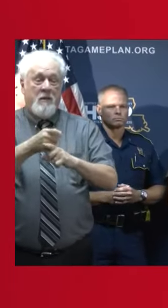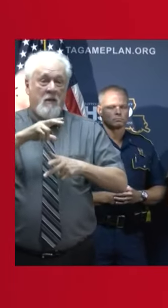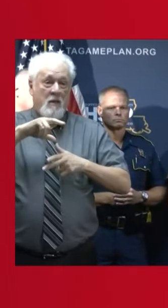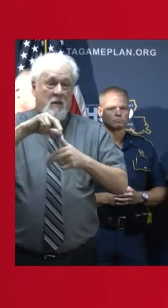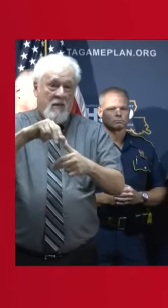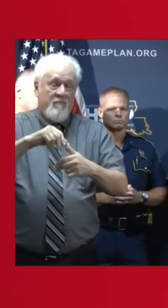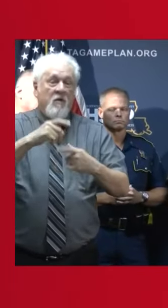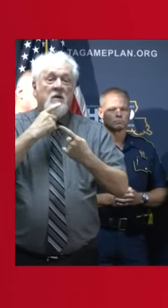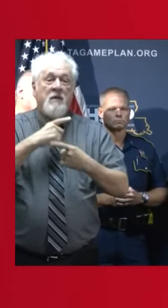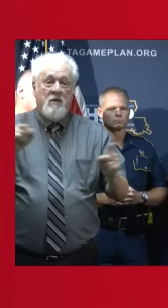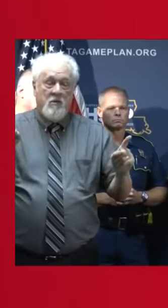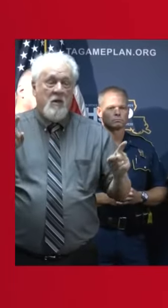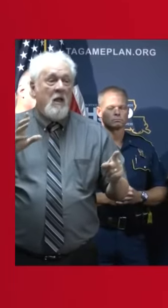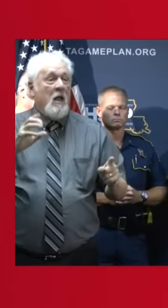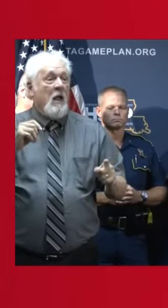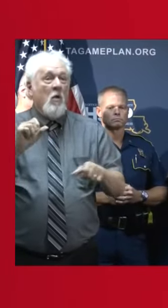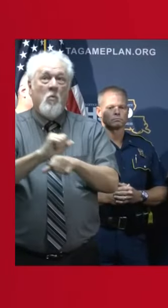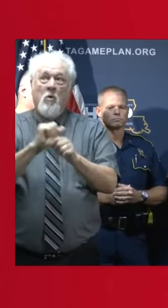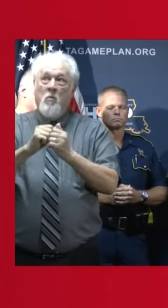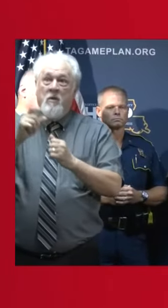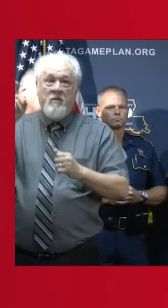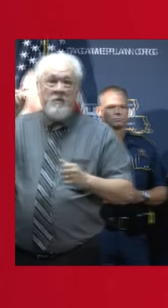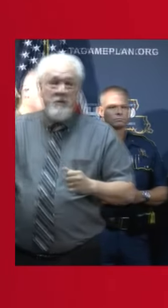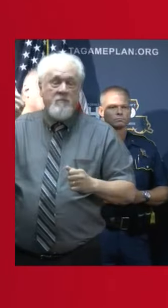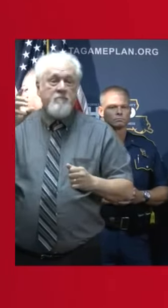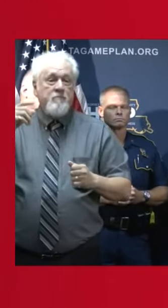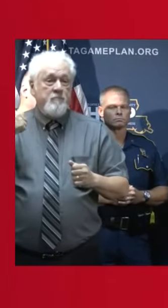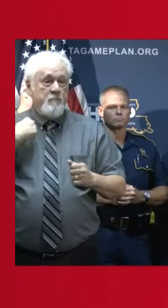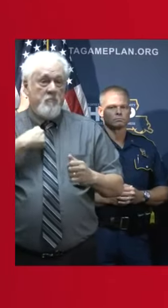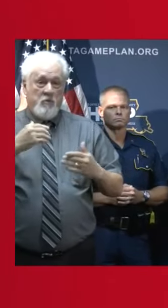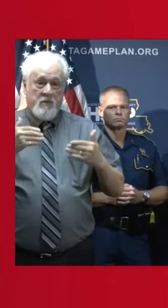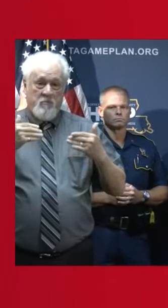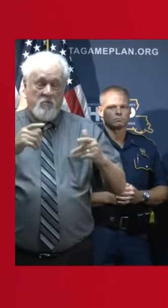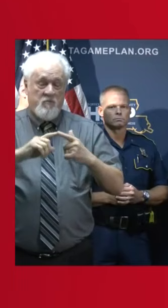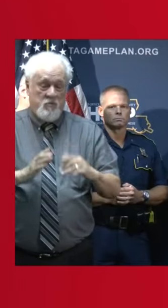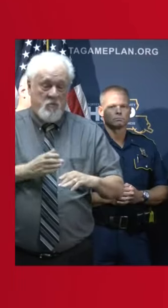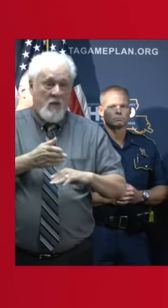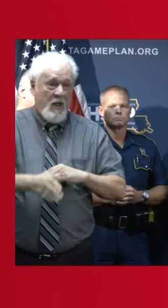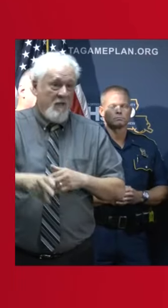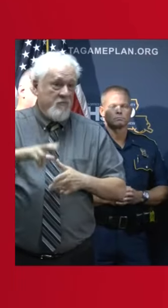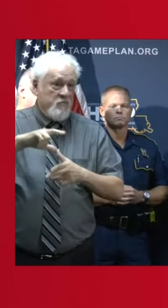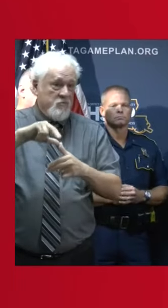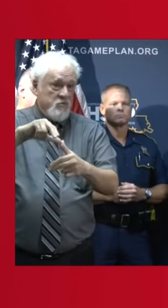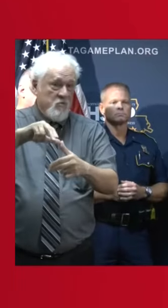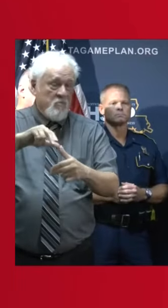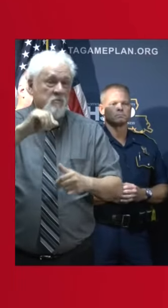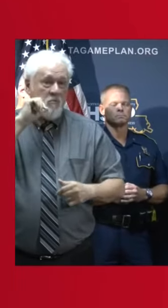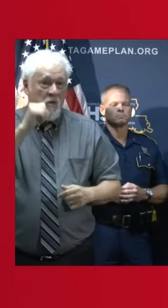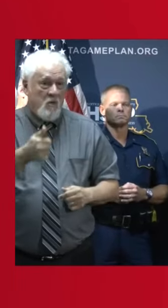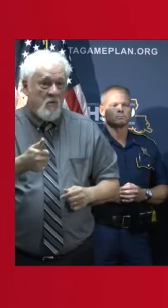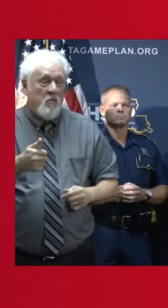look forward to working with them as we move into the post-storm recovery on tomorrow.